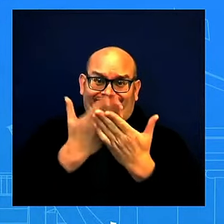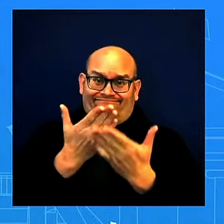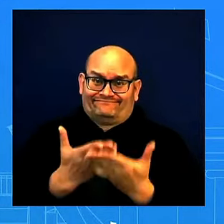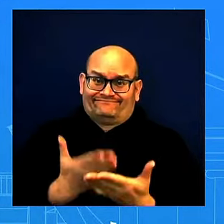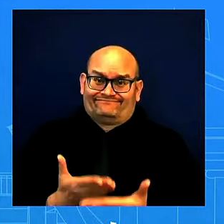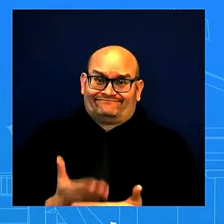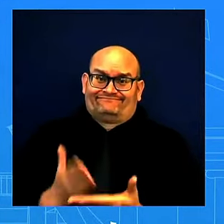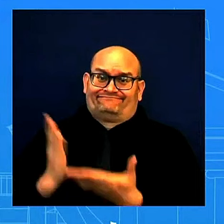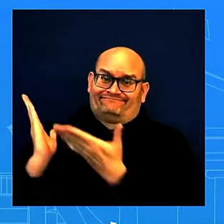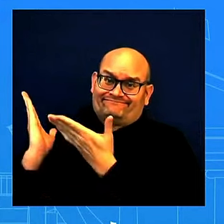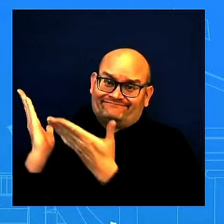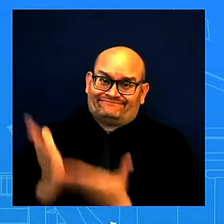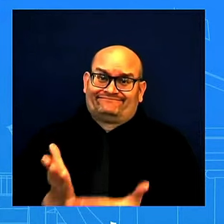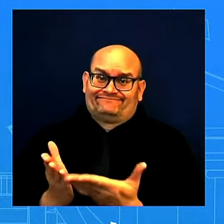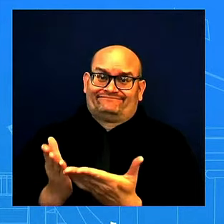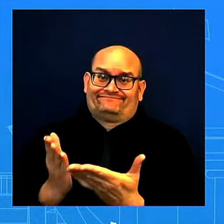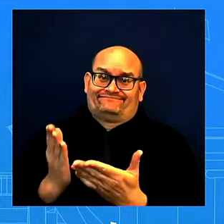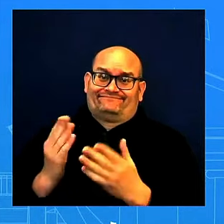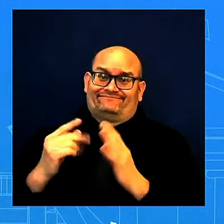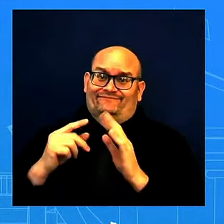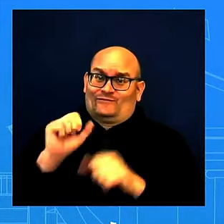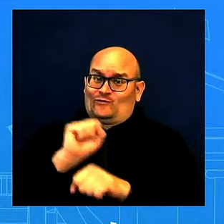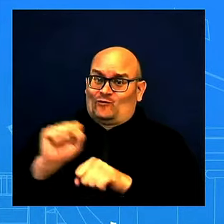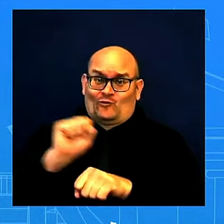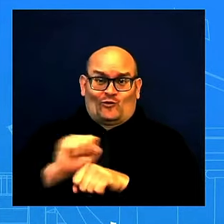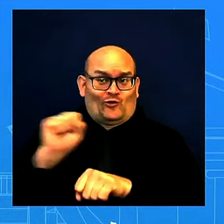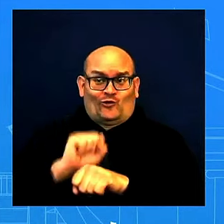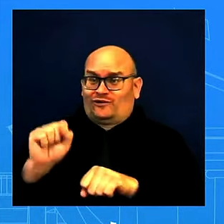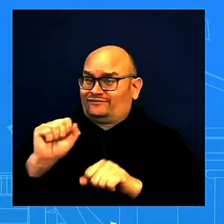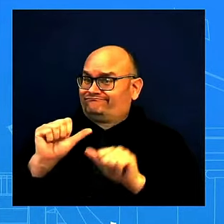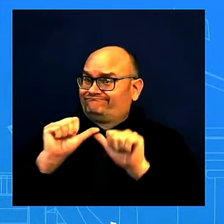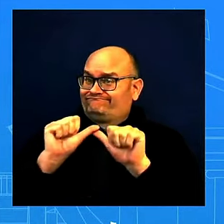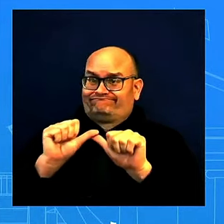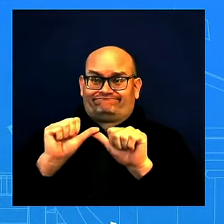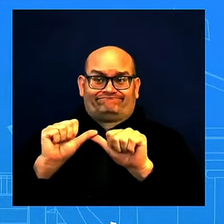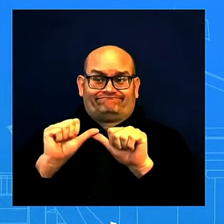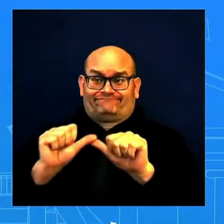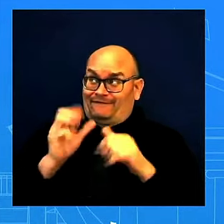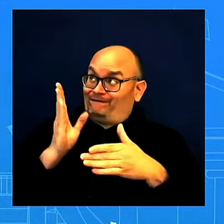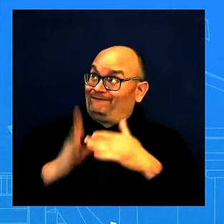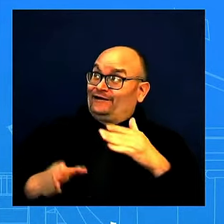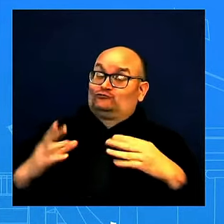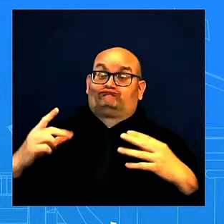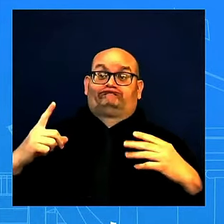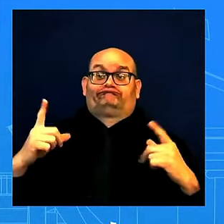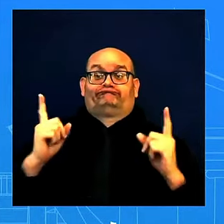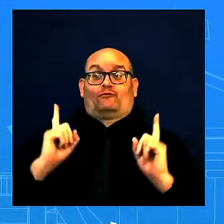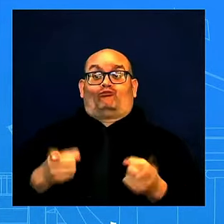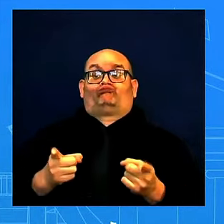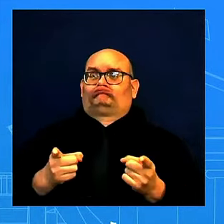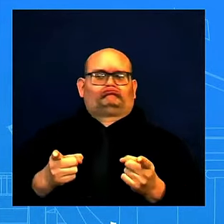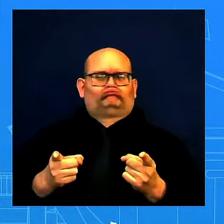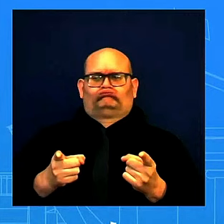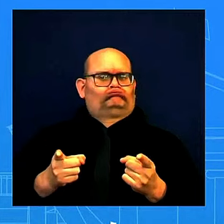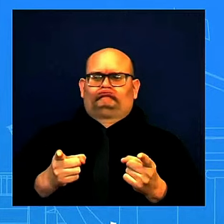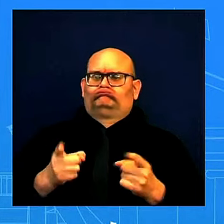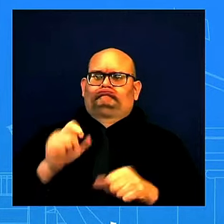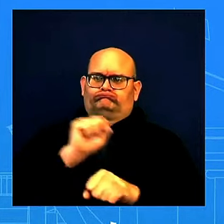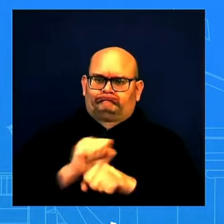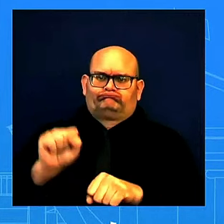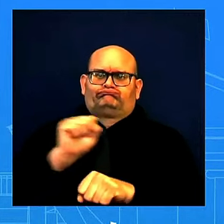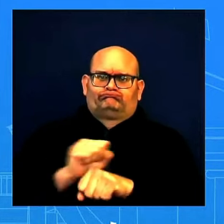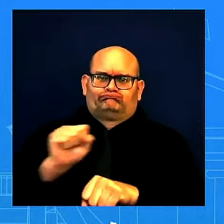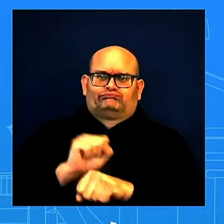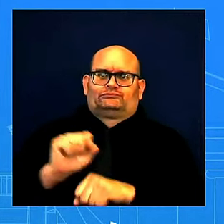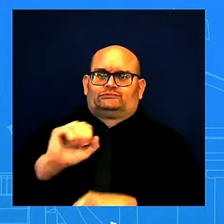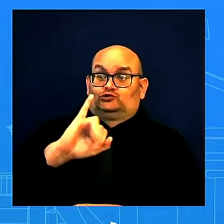And the work continues. The work continues. His team, the National Security Council, Jake Sullivan and his team, State Department, will continue to do